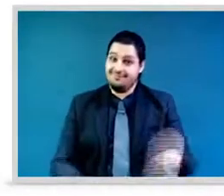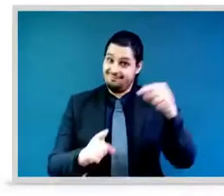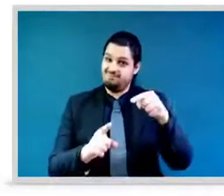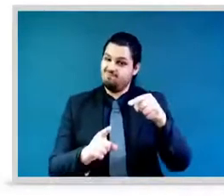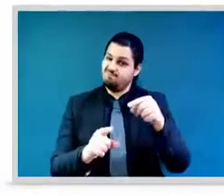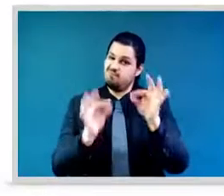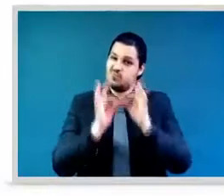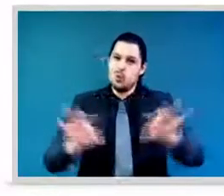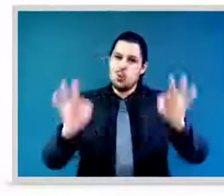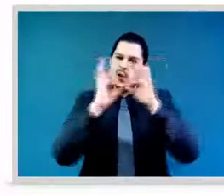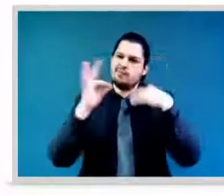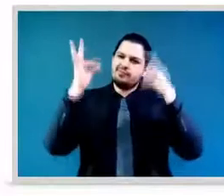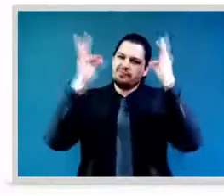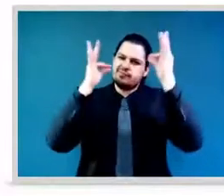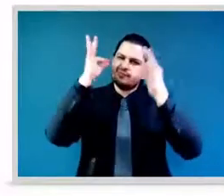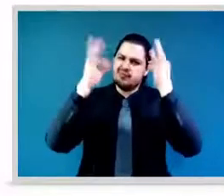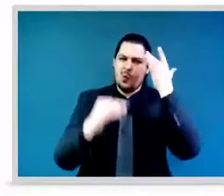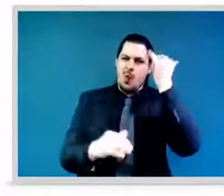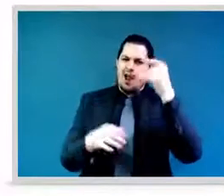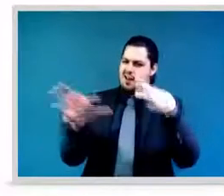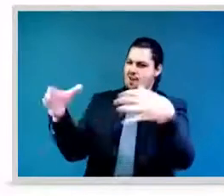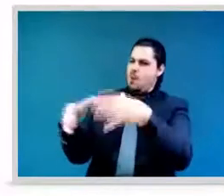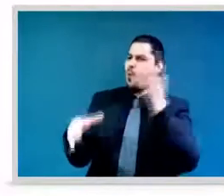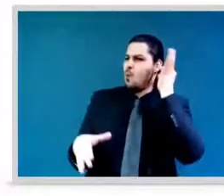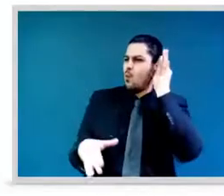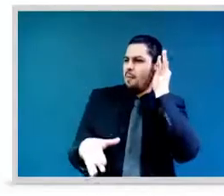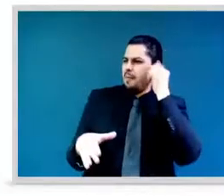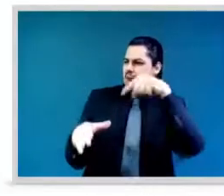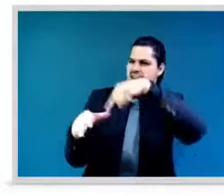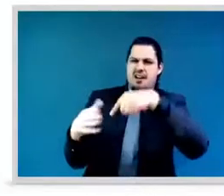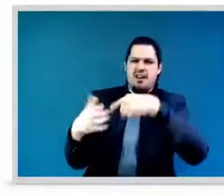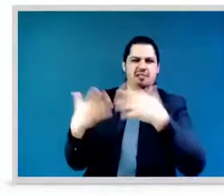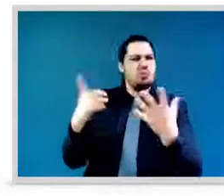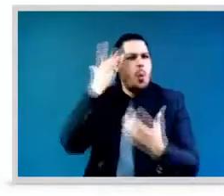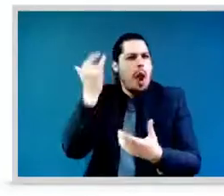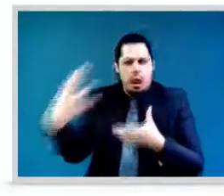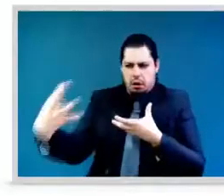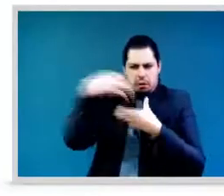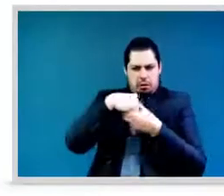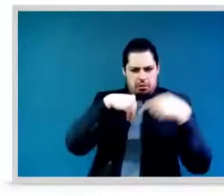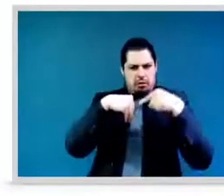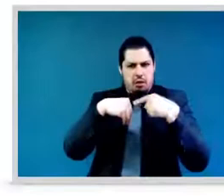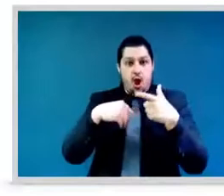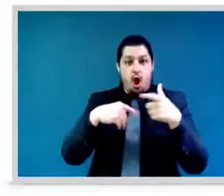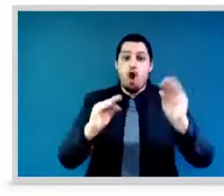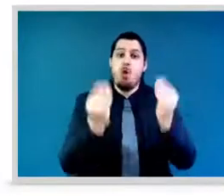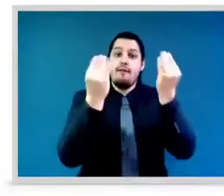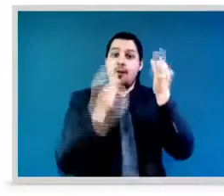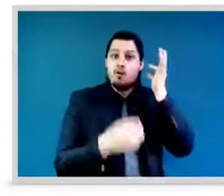women's leadership needs for Indigenous women, for young women, and also what the responsibility